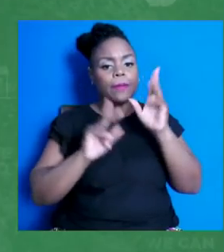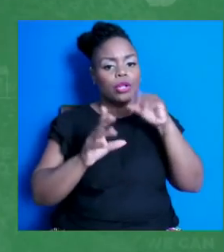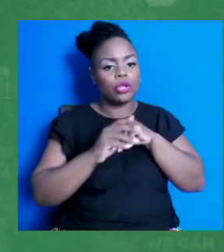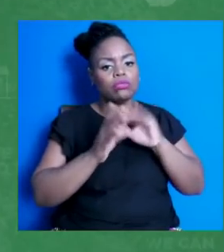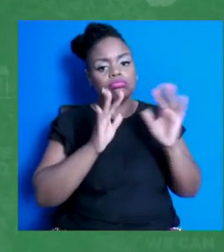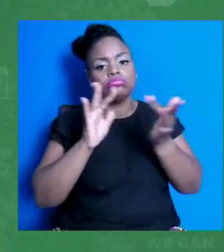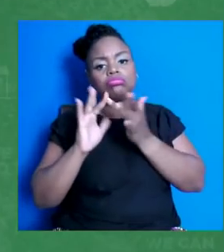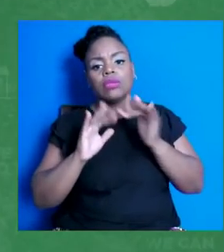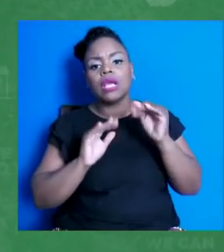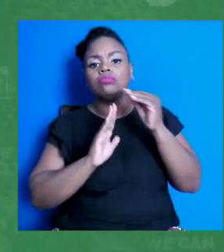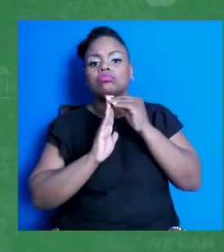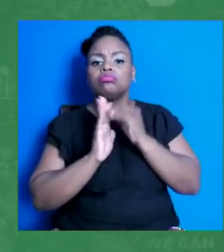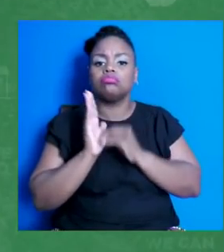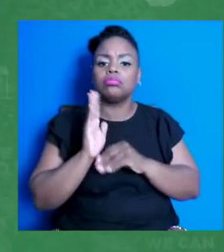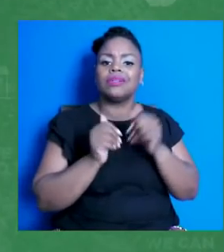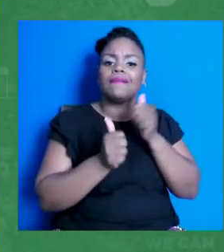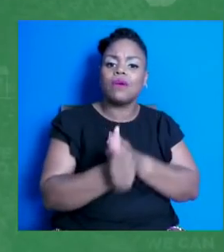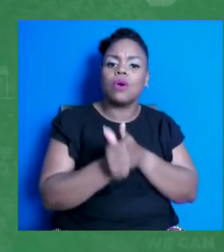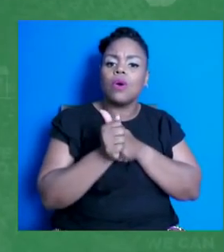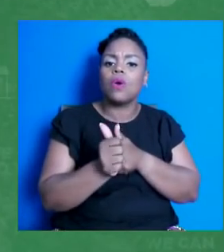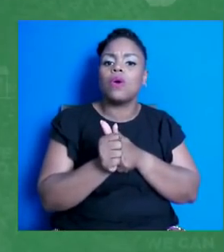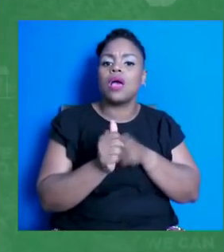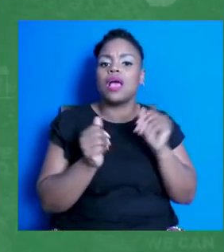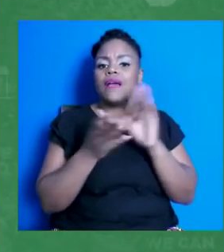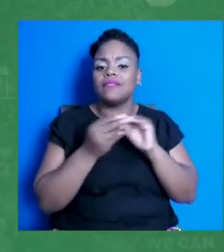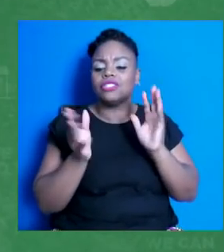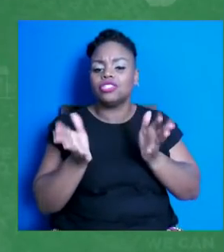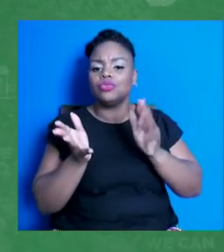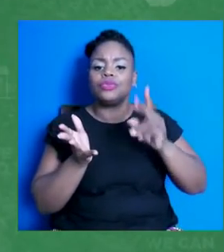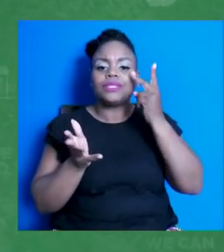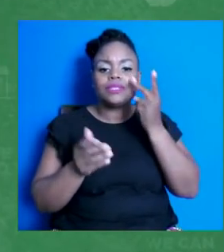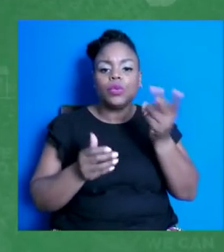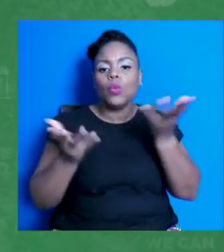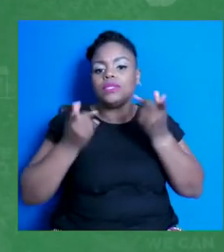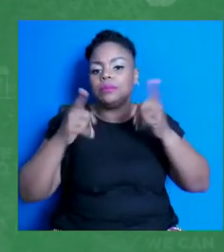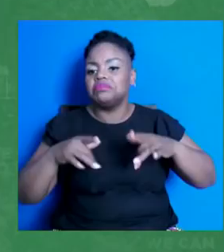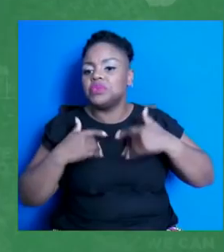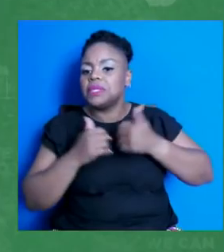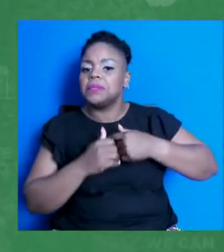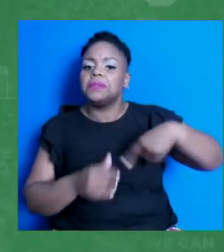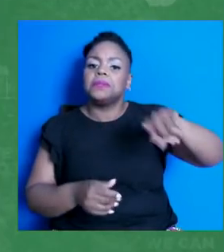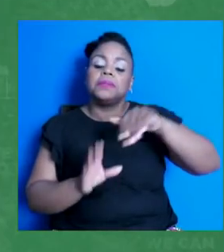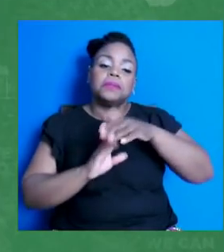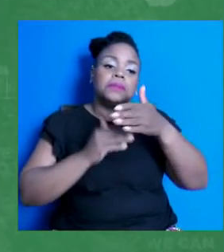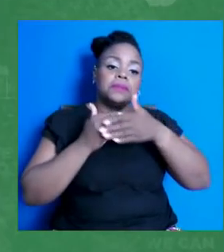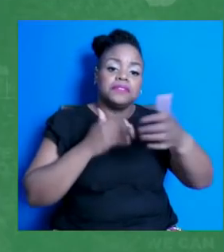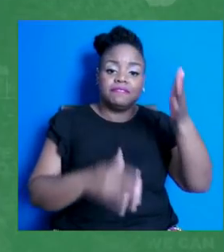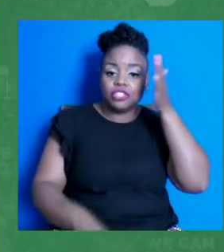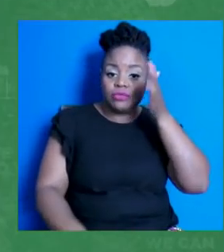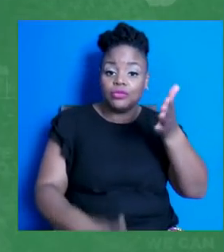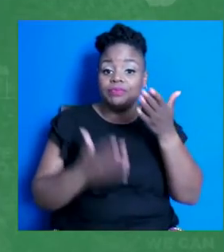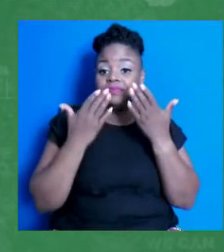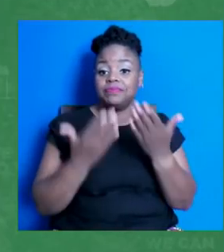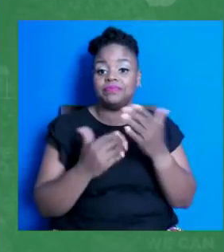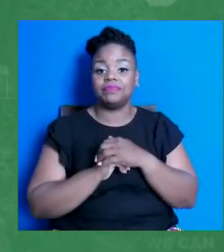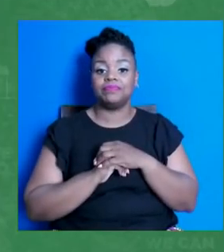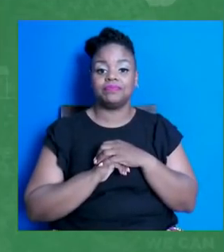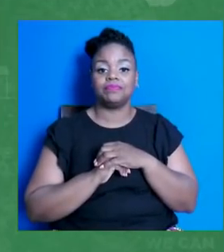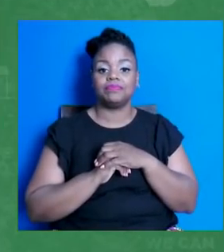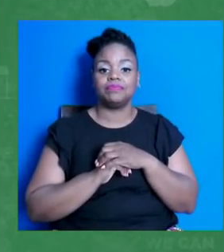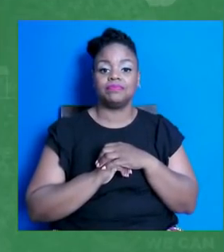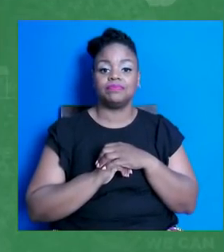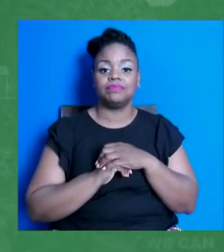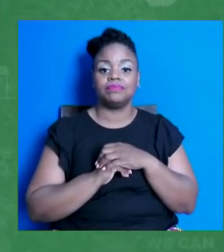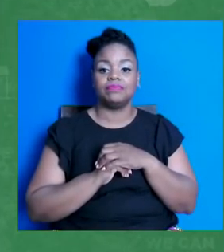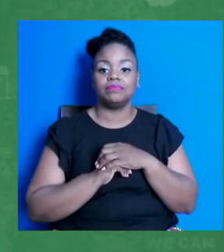follow up with them in the future. Next slide, please. So for back to school, we also have a